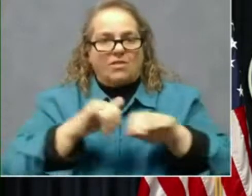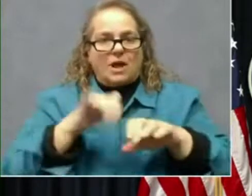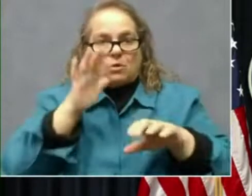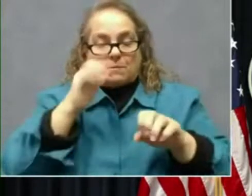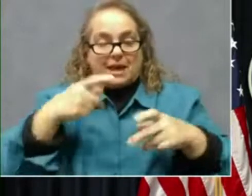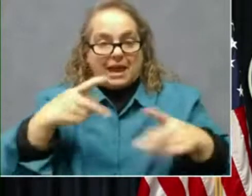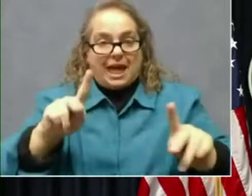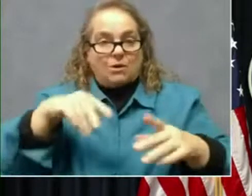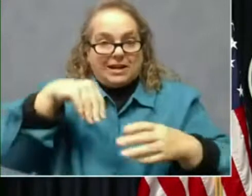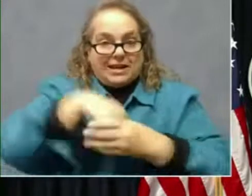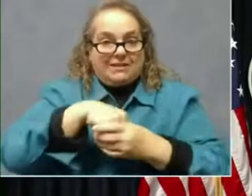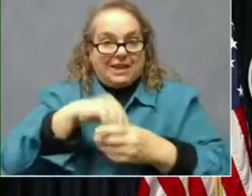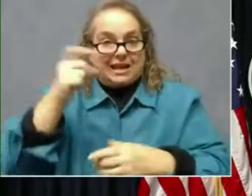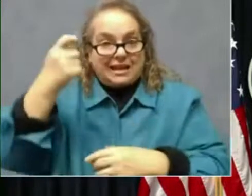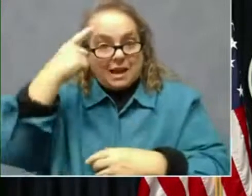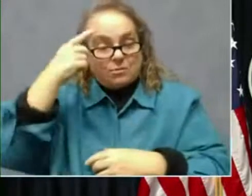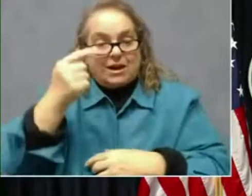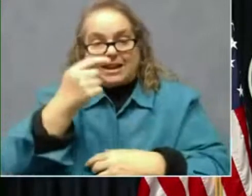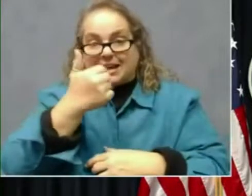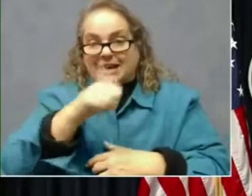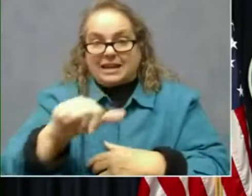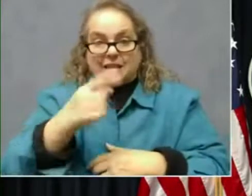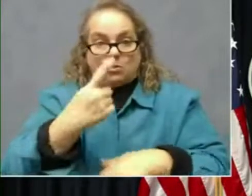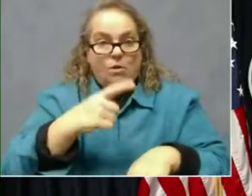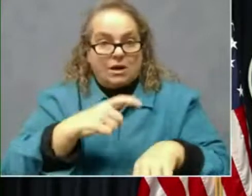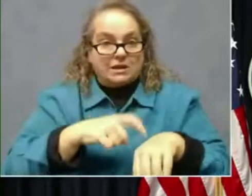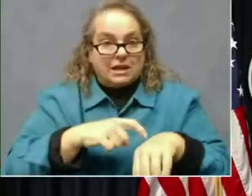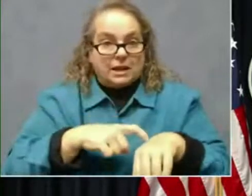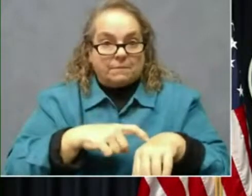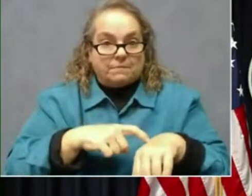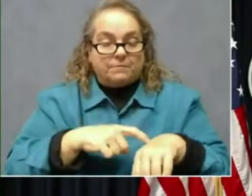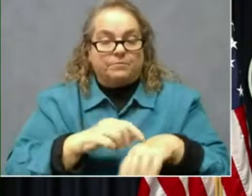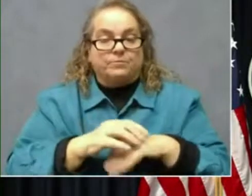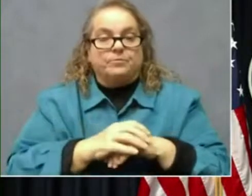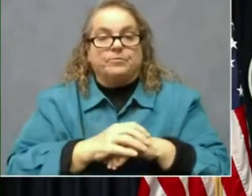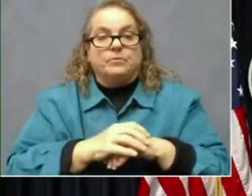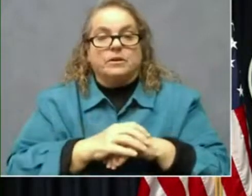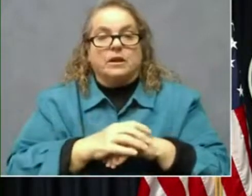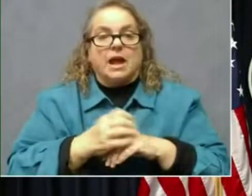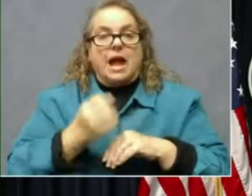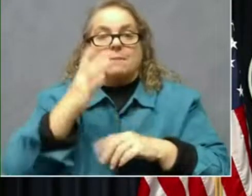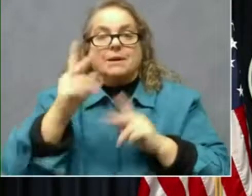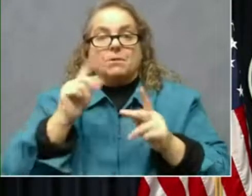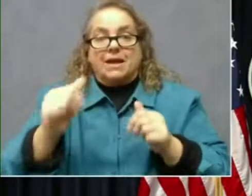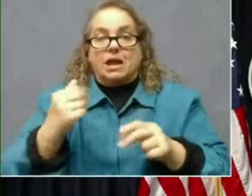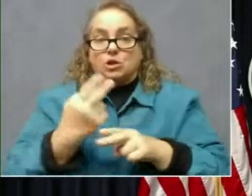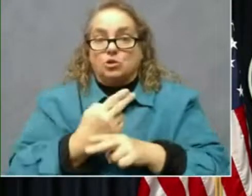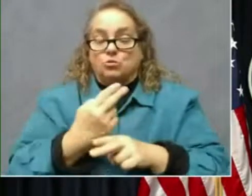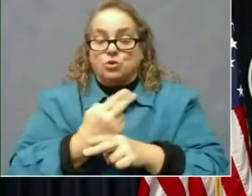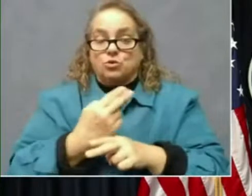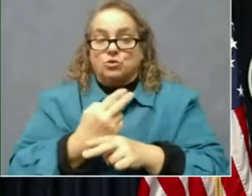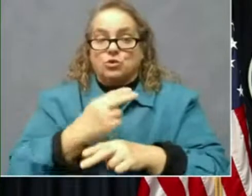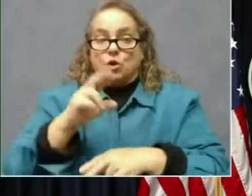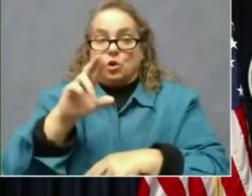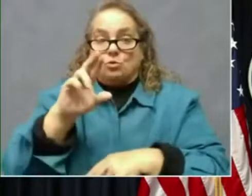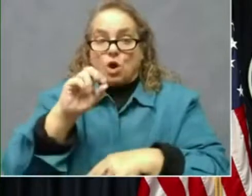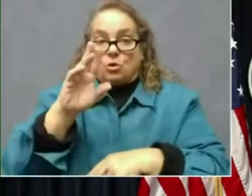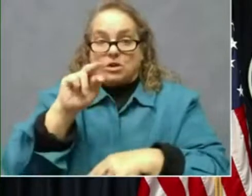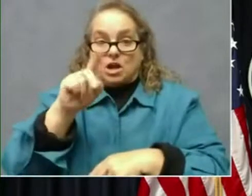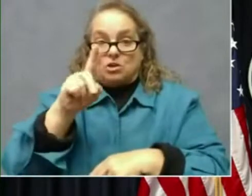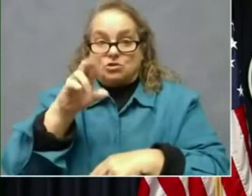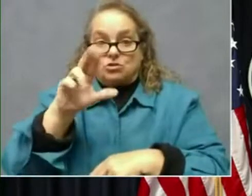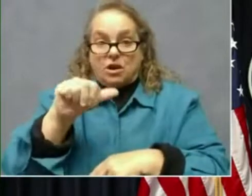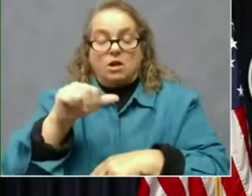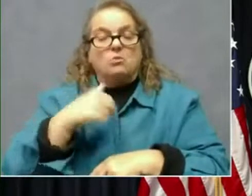Capitol at any time, numbers that are going to be able to use the rotunda. We feel good about the safety there. And